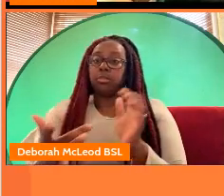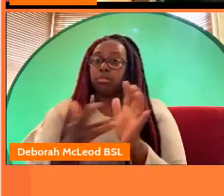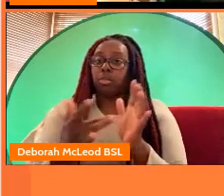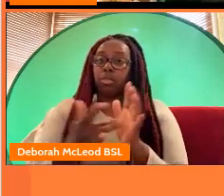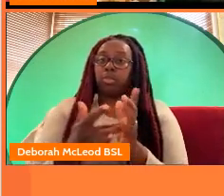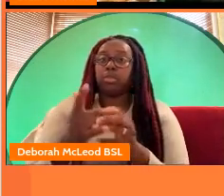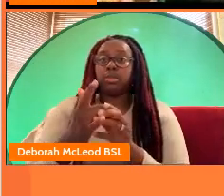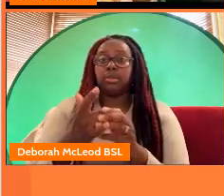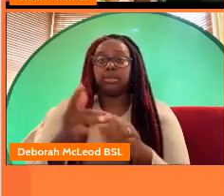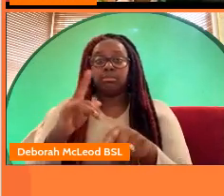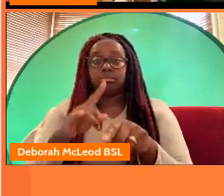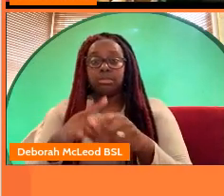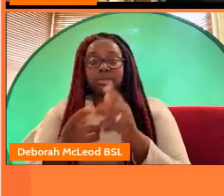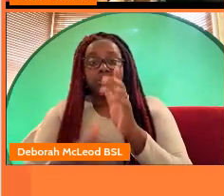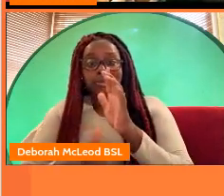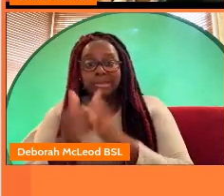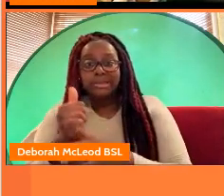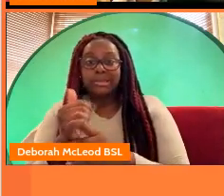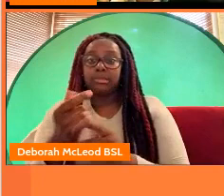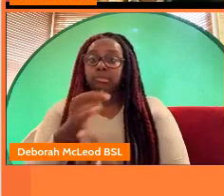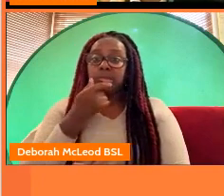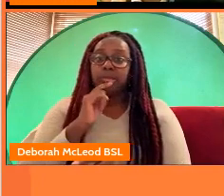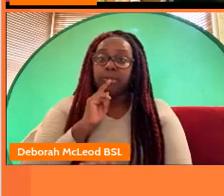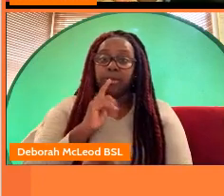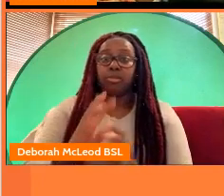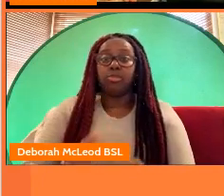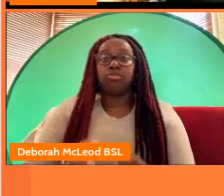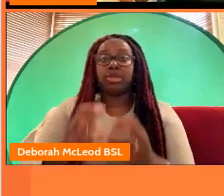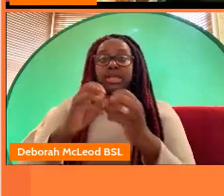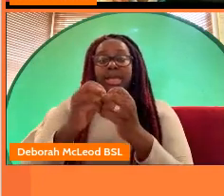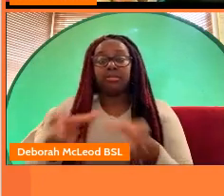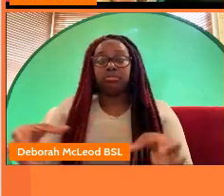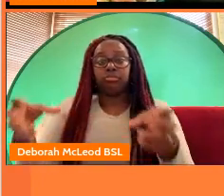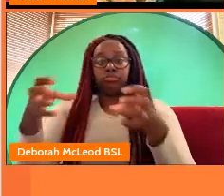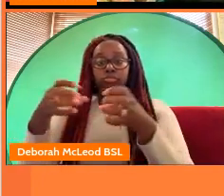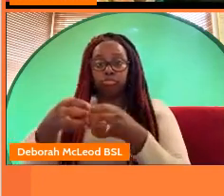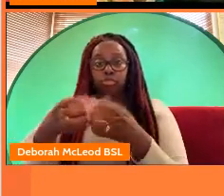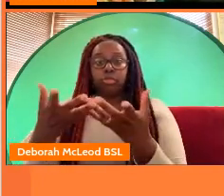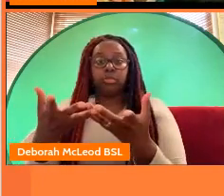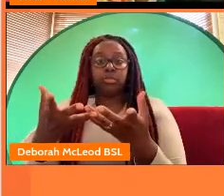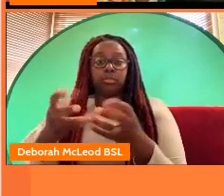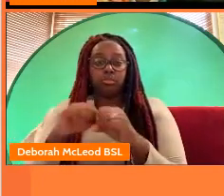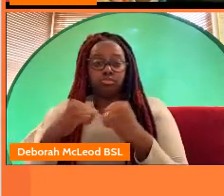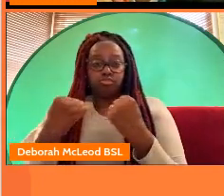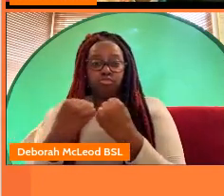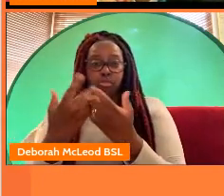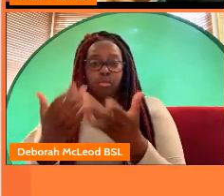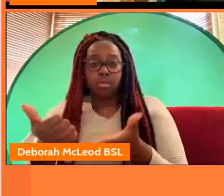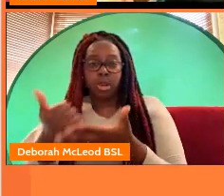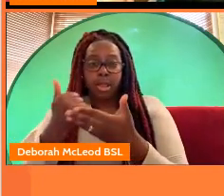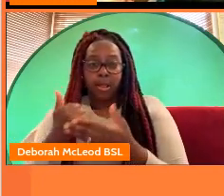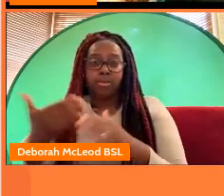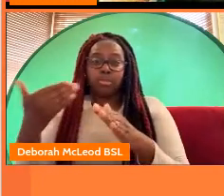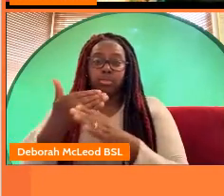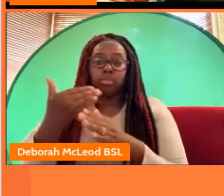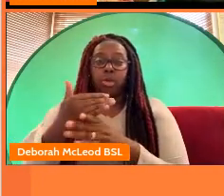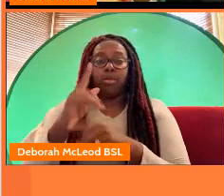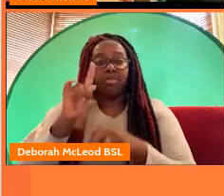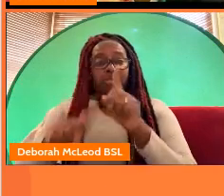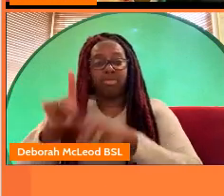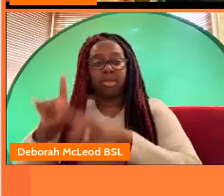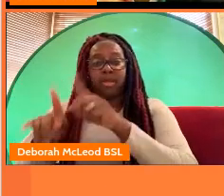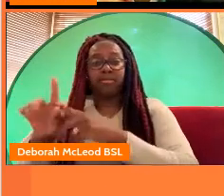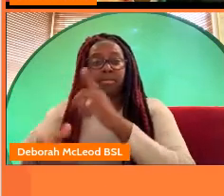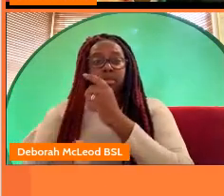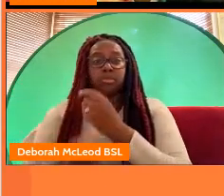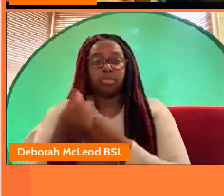talent and skills within the region so we have a creative workforce to draw upon and a talent pipeline to work across the opportunities which are going to be created